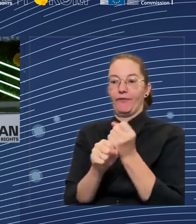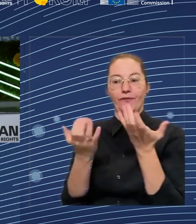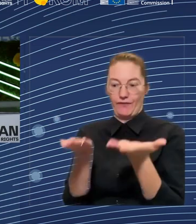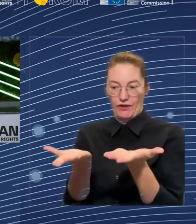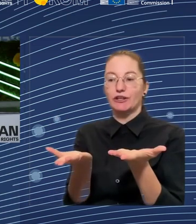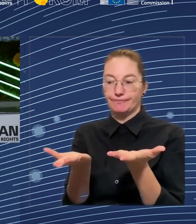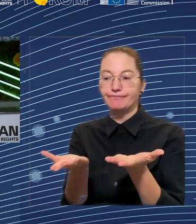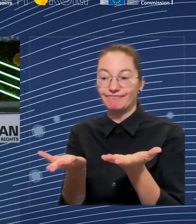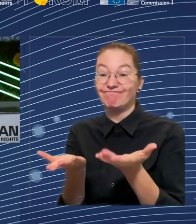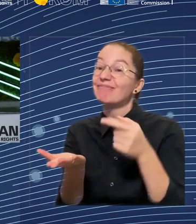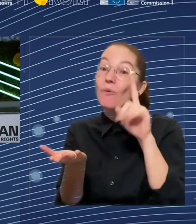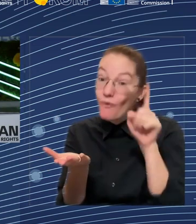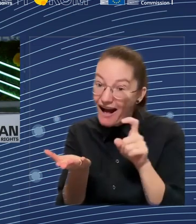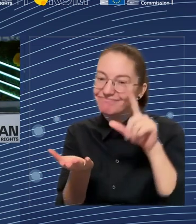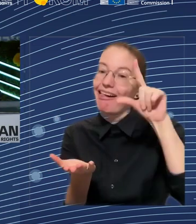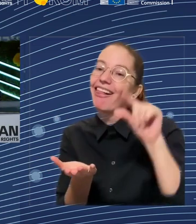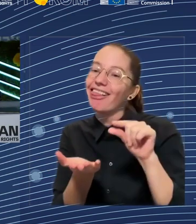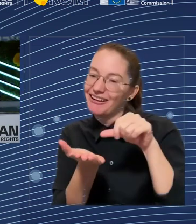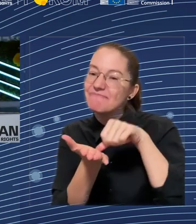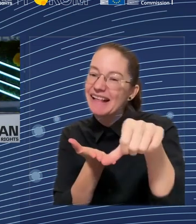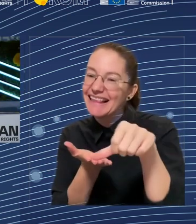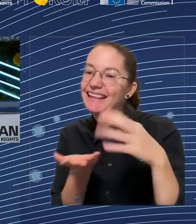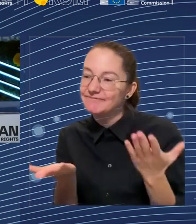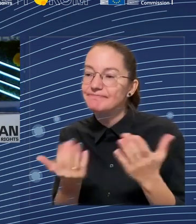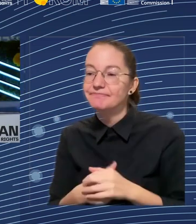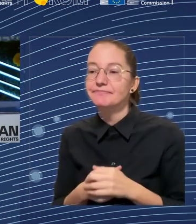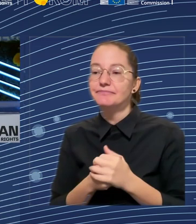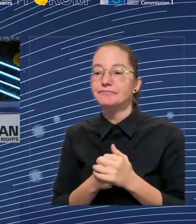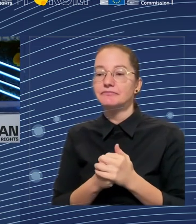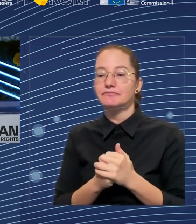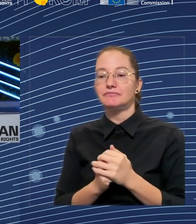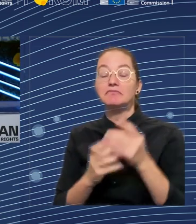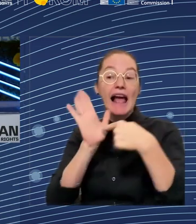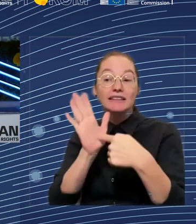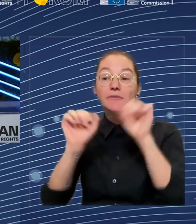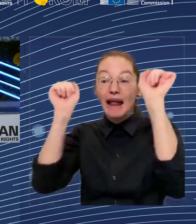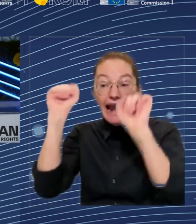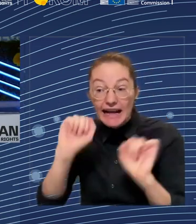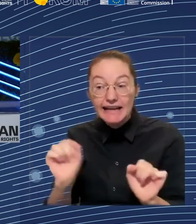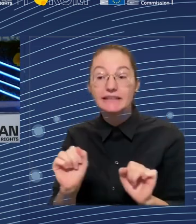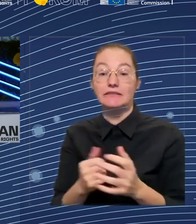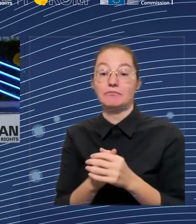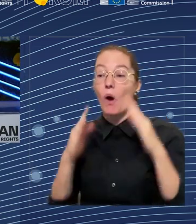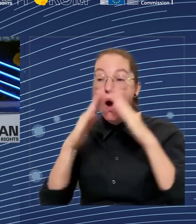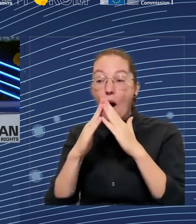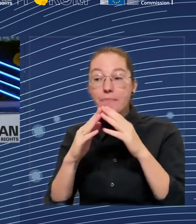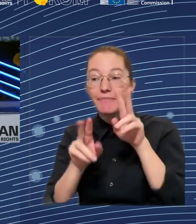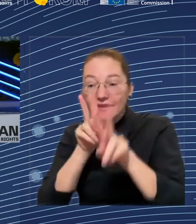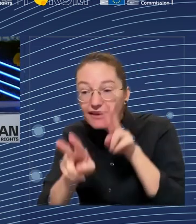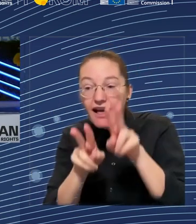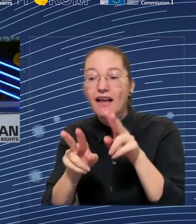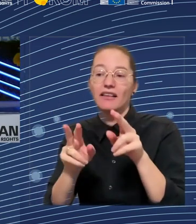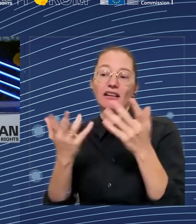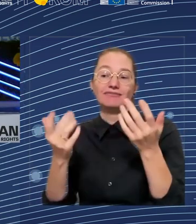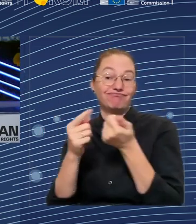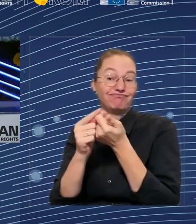activation, I already mentioned the unused labor potential market potential just now. And of course, here, an important